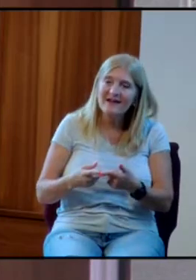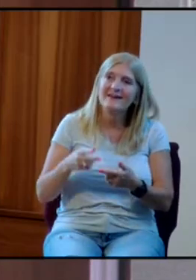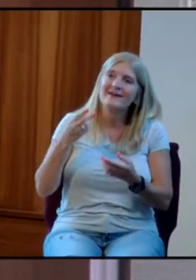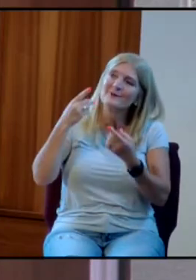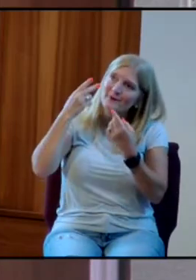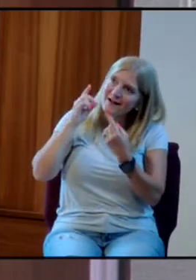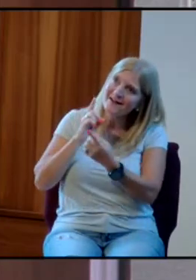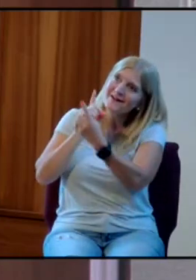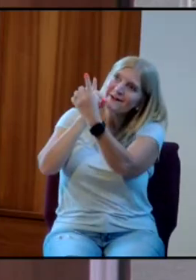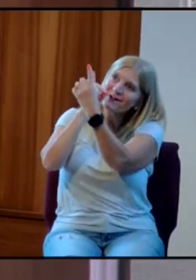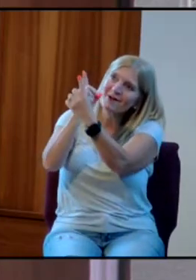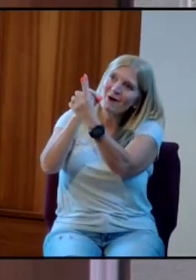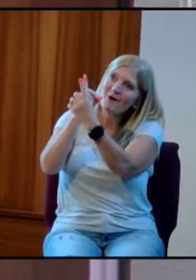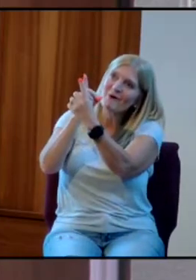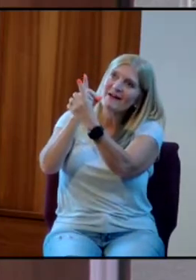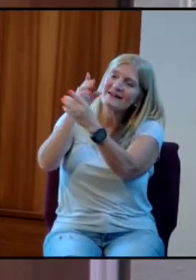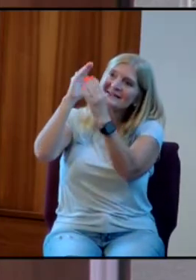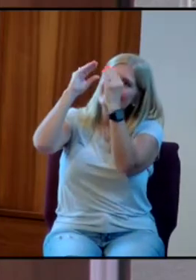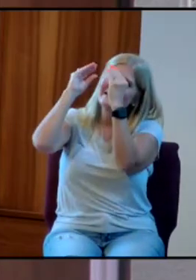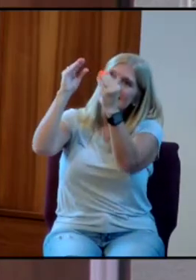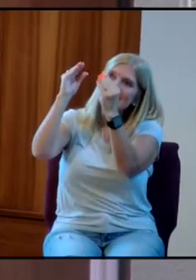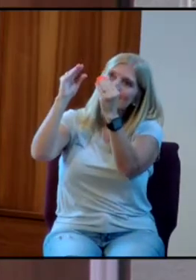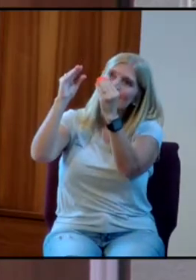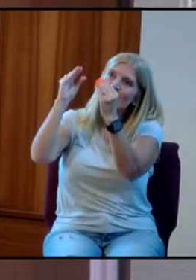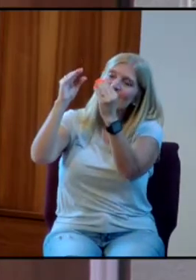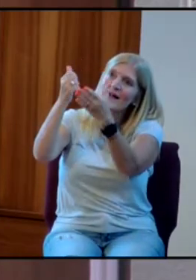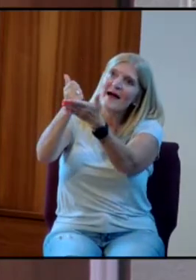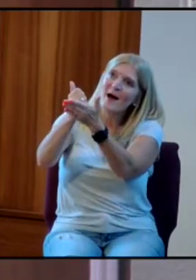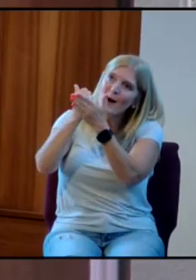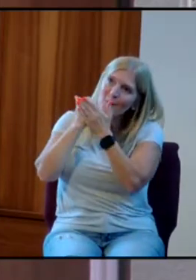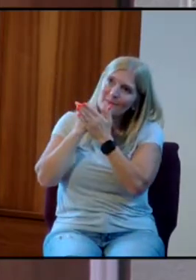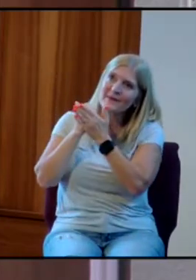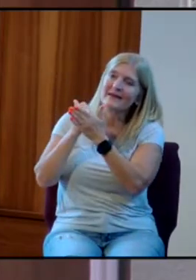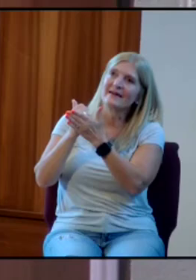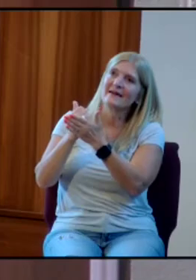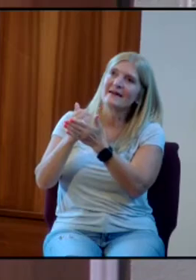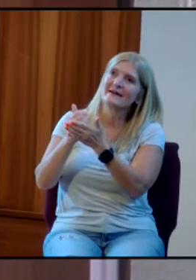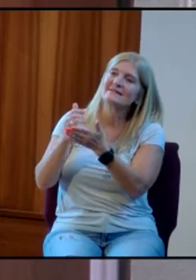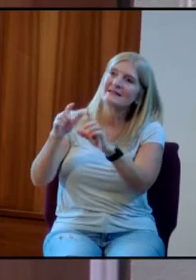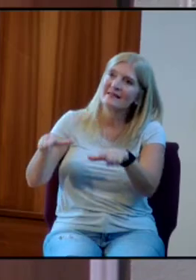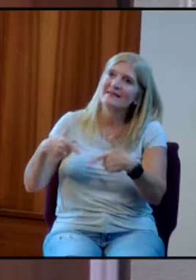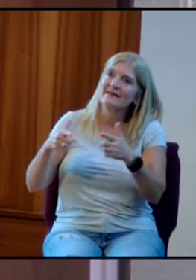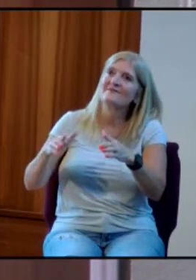teacher who's doing it himself. He's living the blessed life.